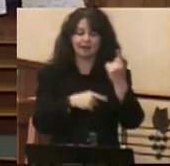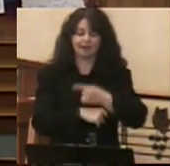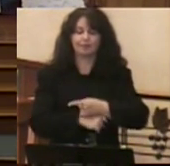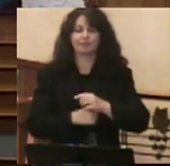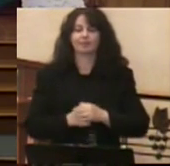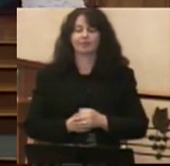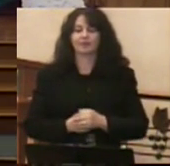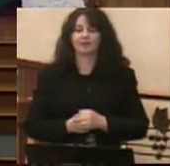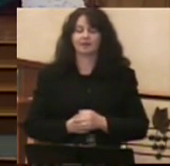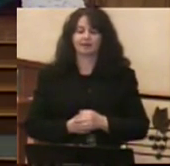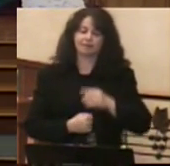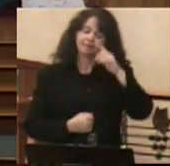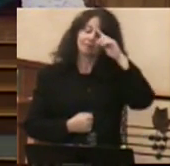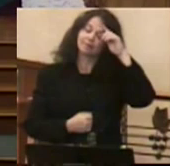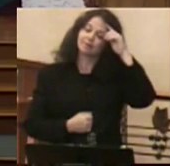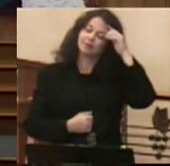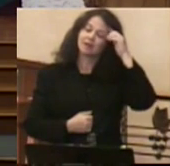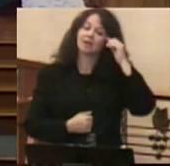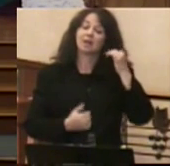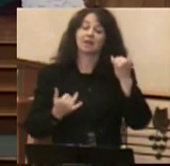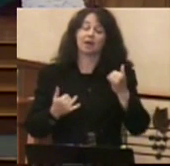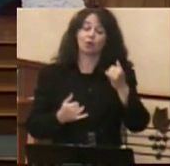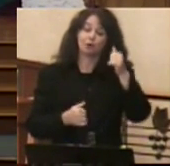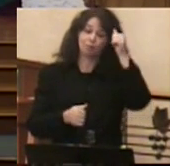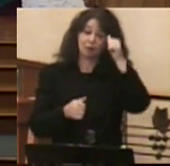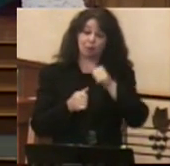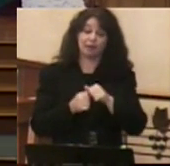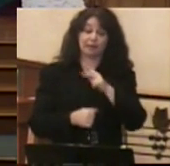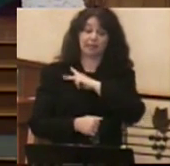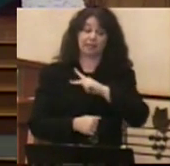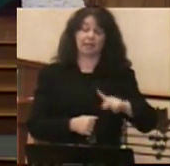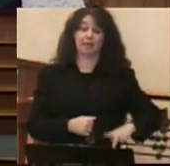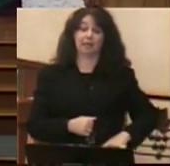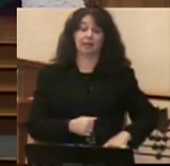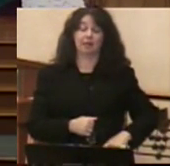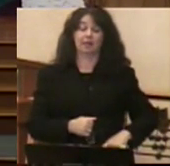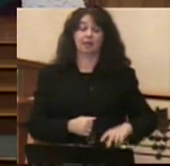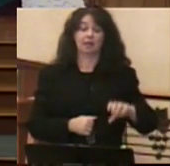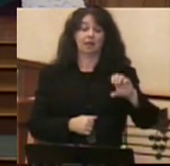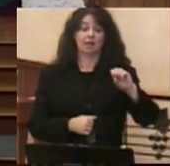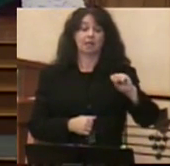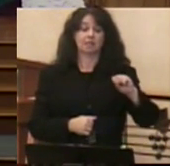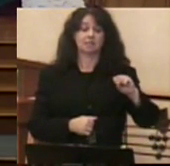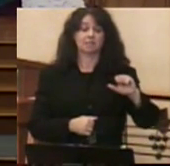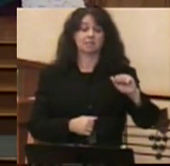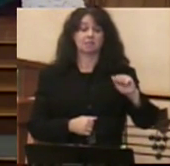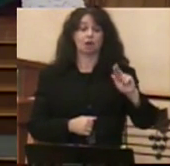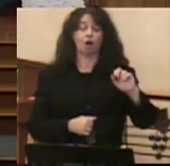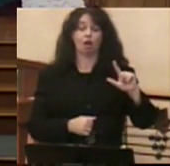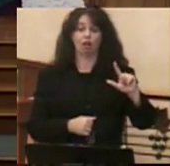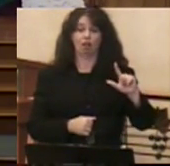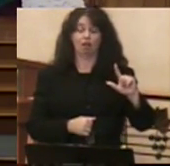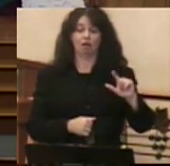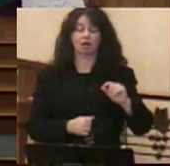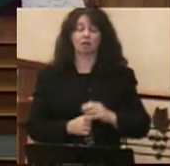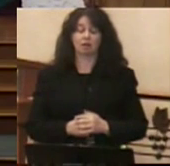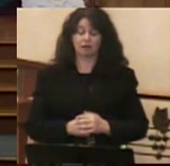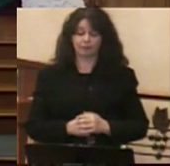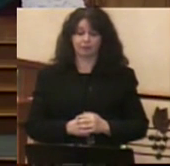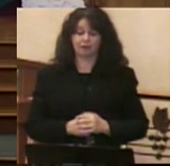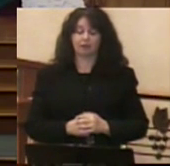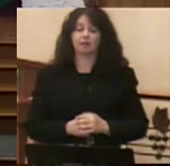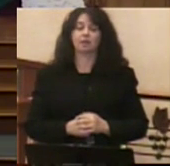mental health, would call upon someone to soothe him in the midst of his woe.